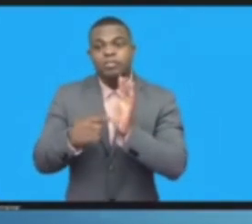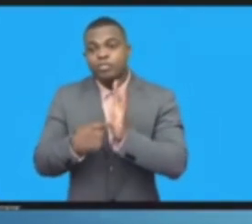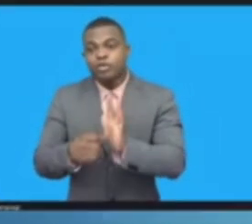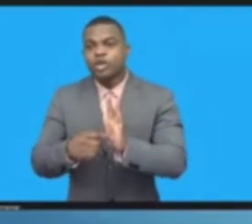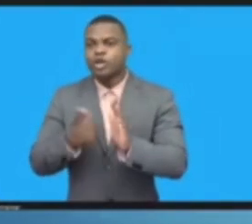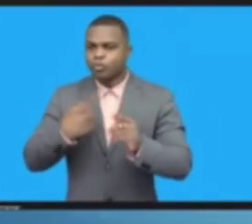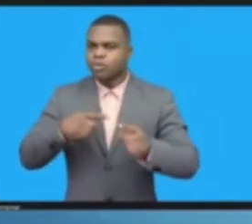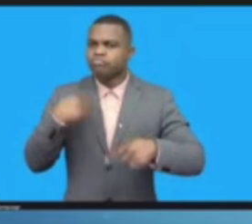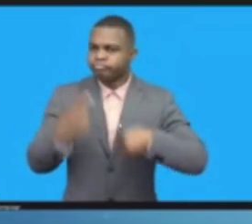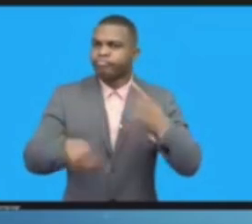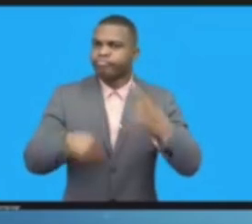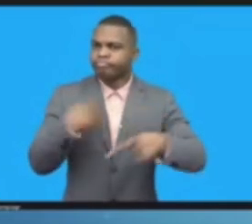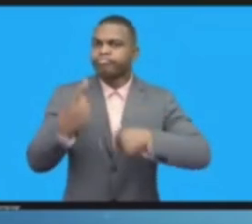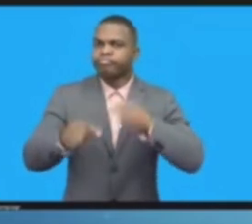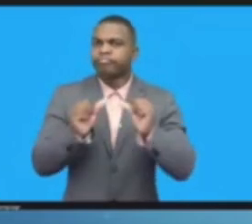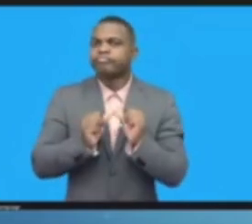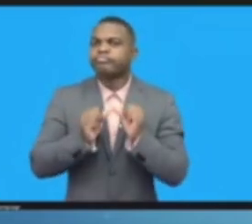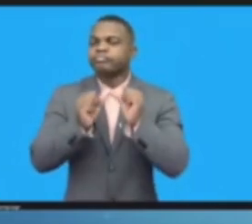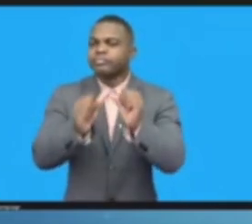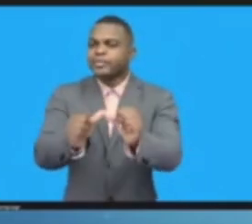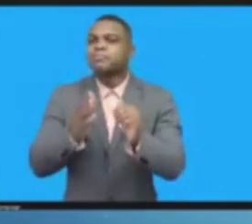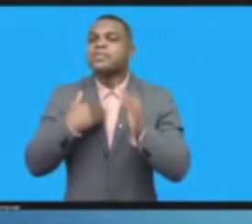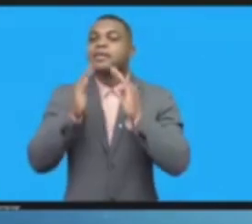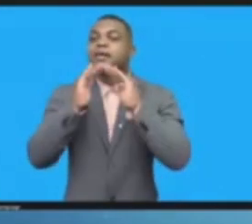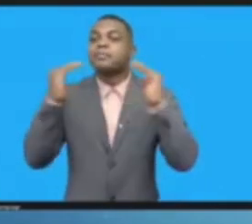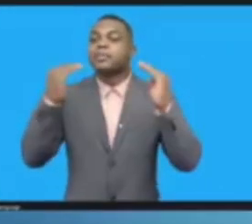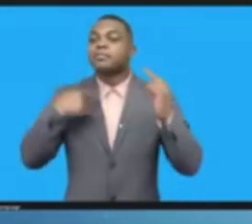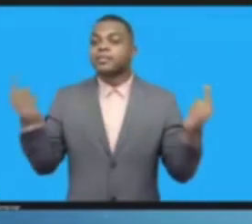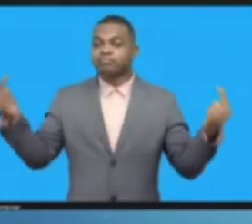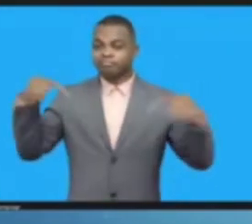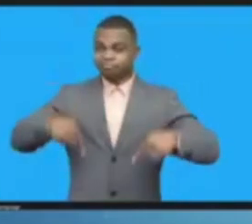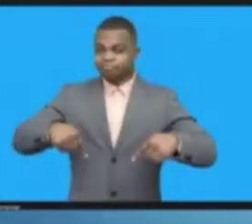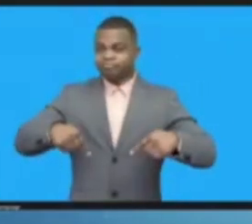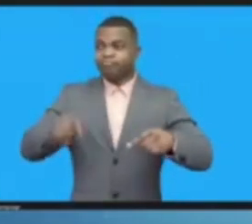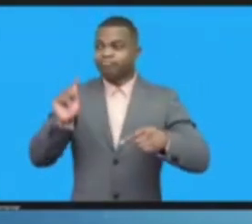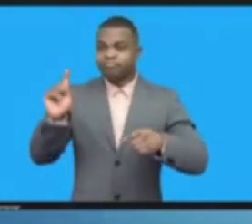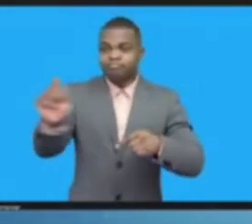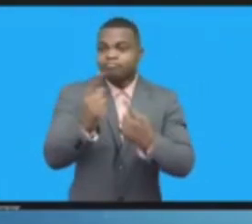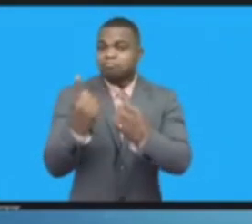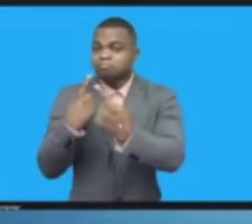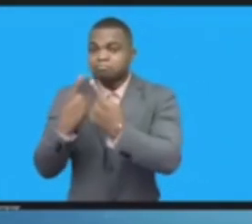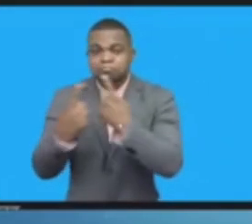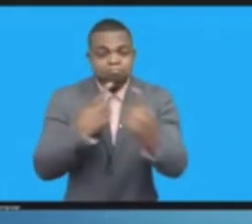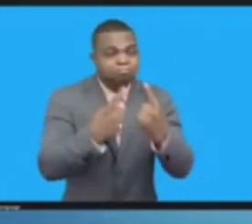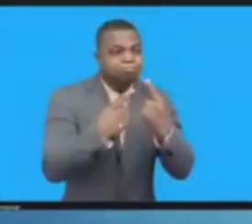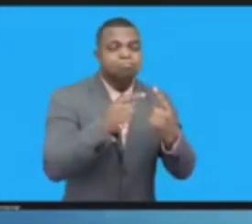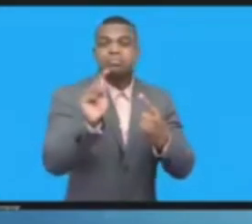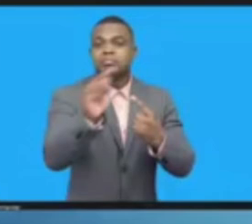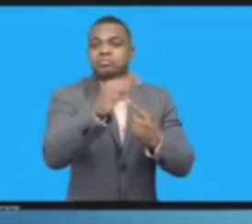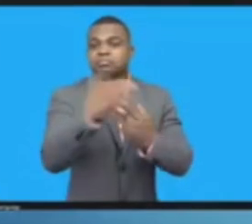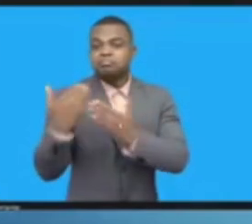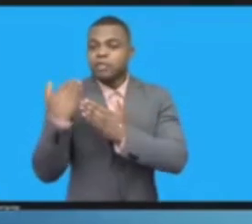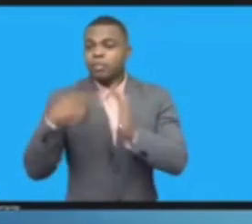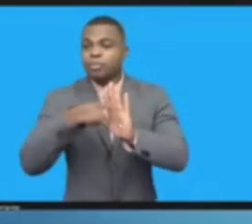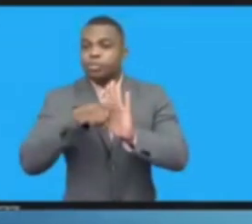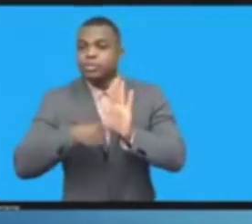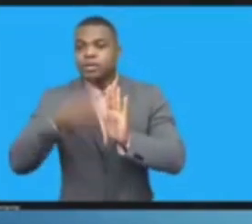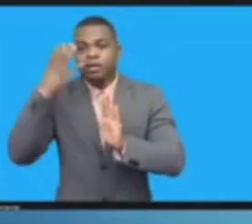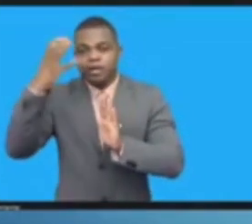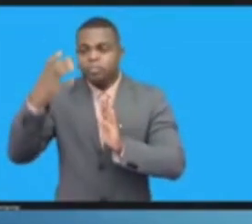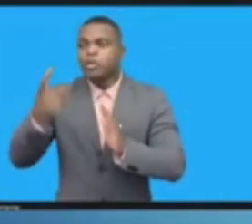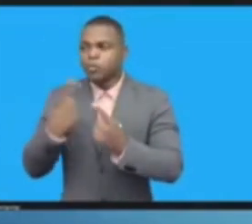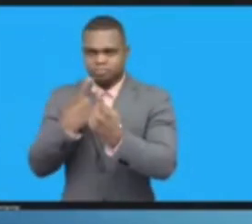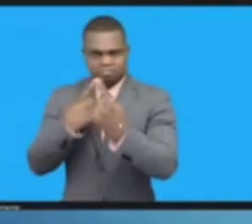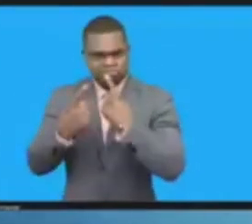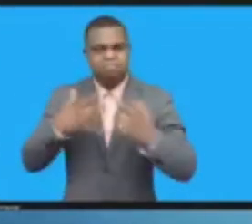You might think that you go online and everything works. And I can bet you probably speak English. 80% of all the content on the Internet